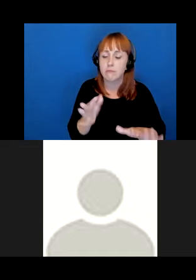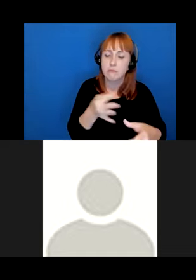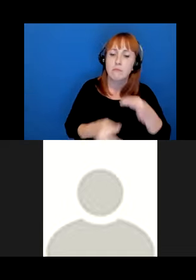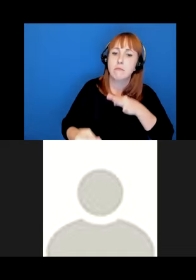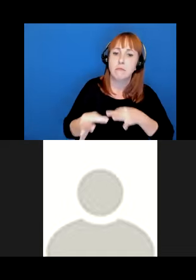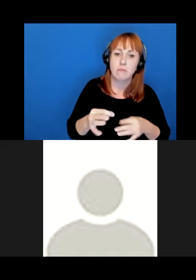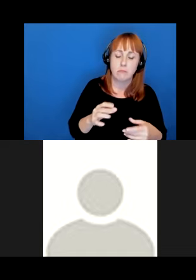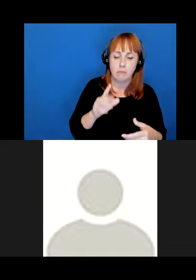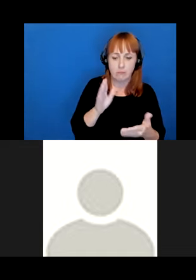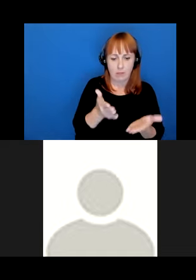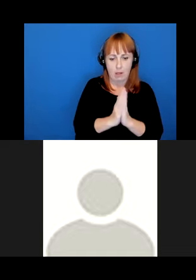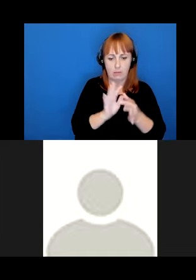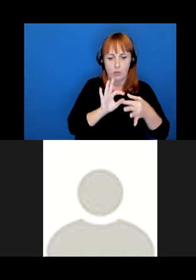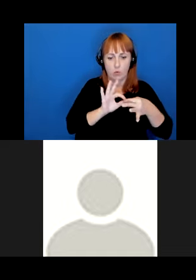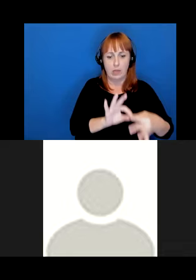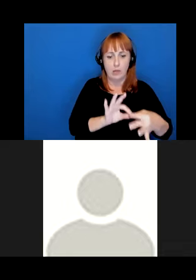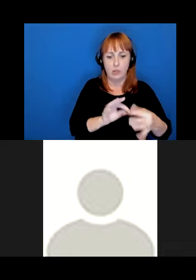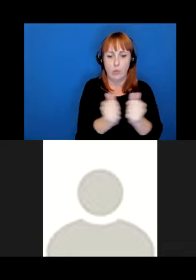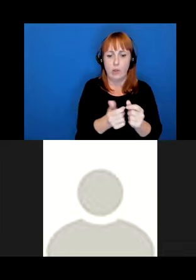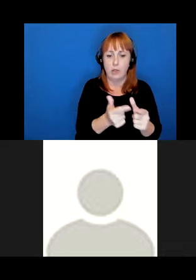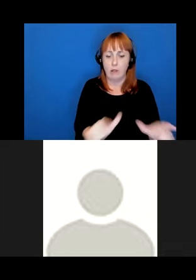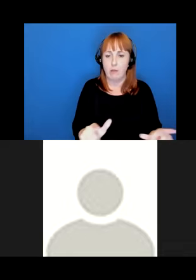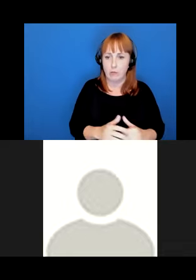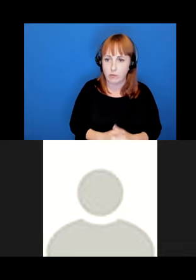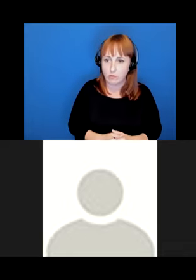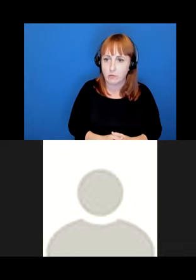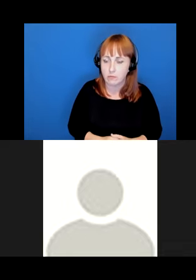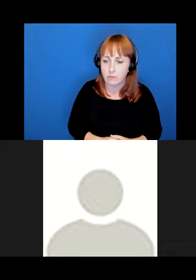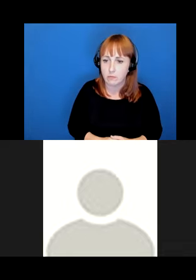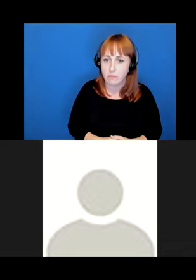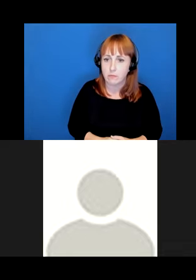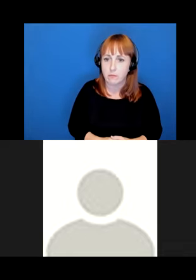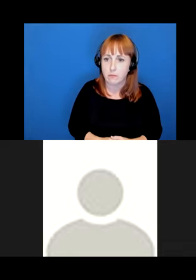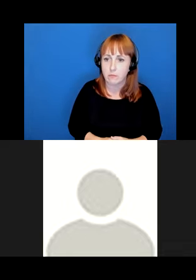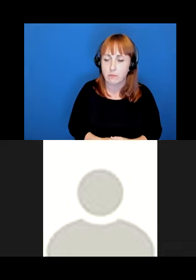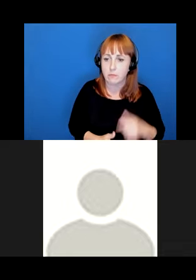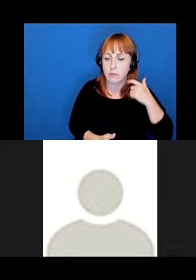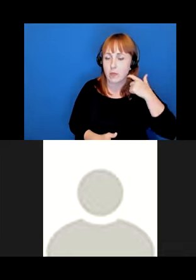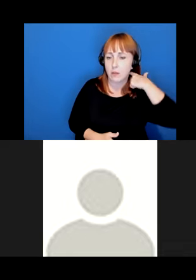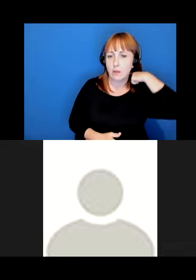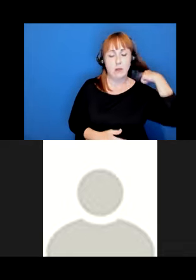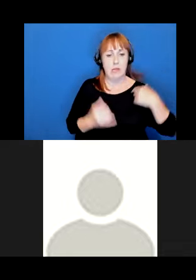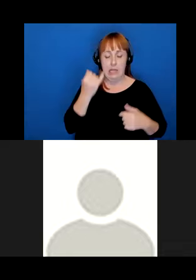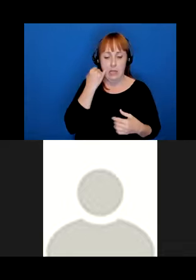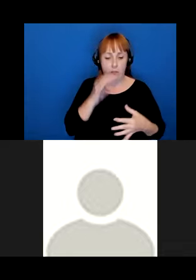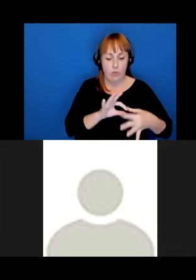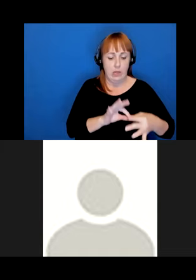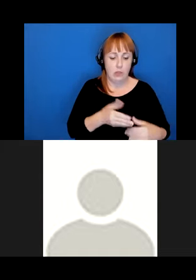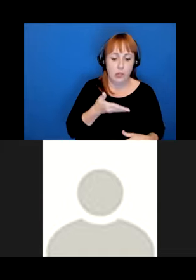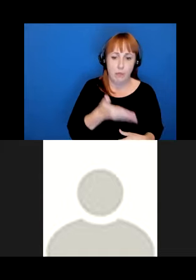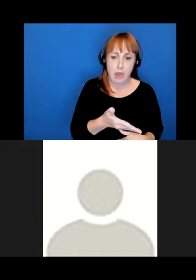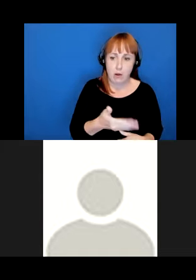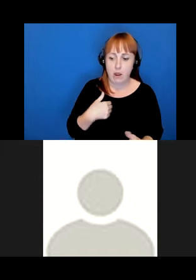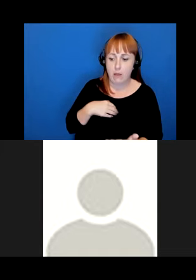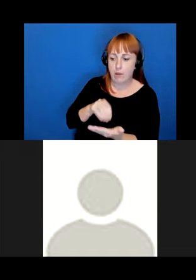contemporary people have to that language, because if those relationships are present or can be cultivated, a documented language